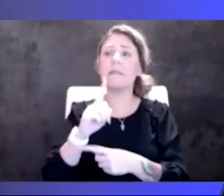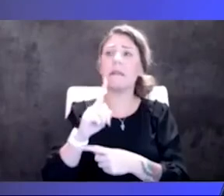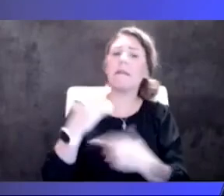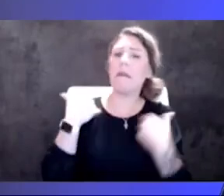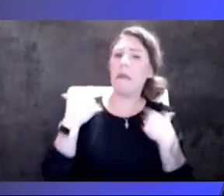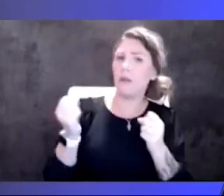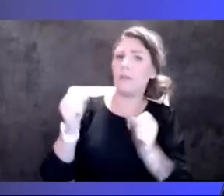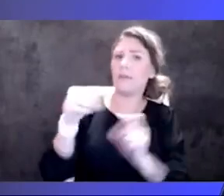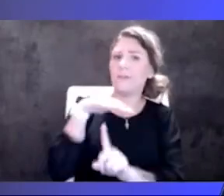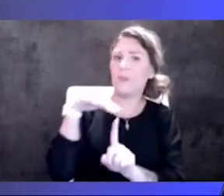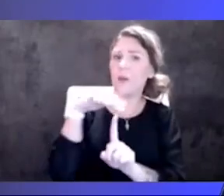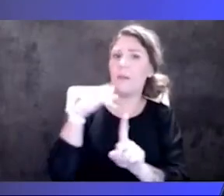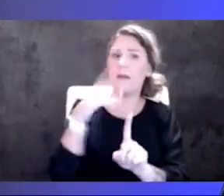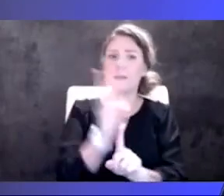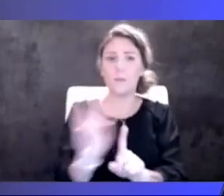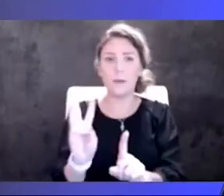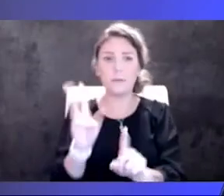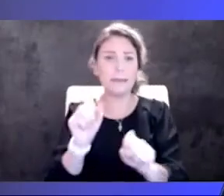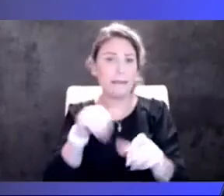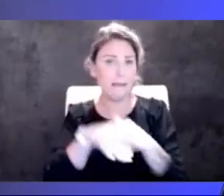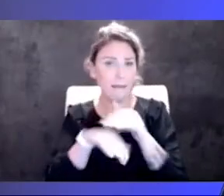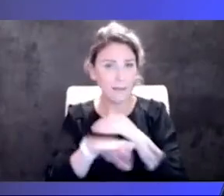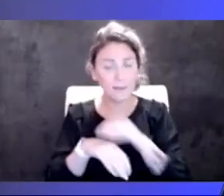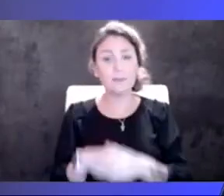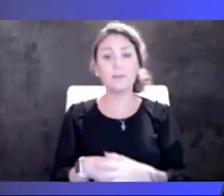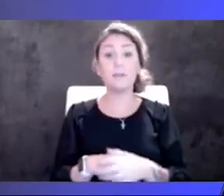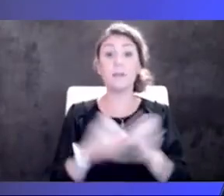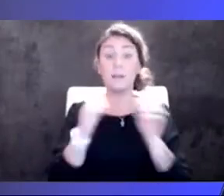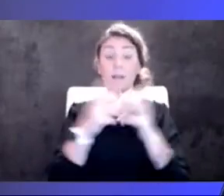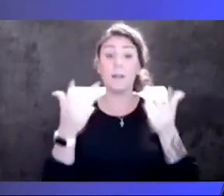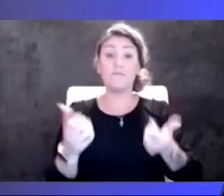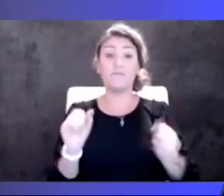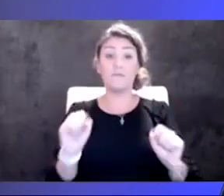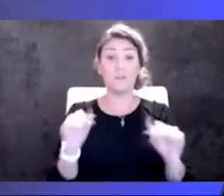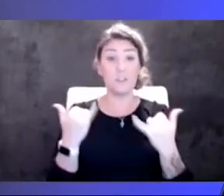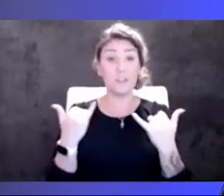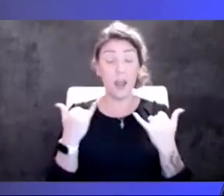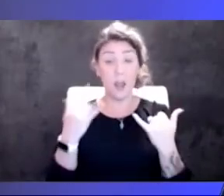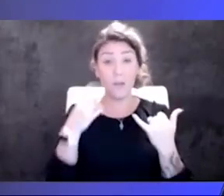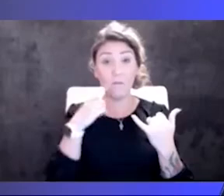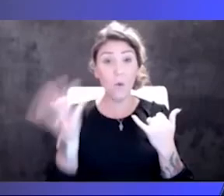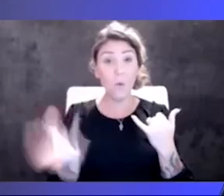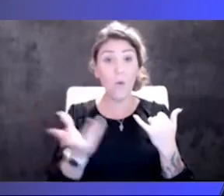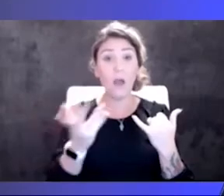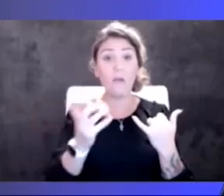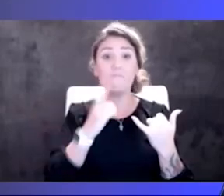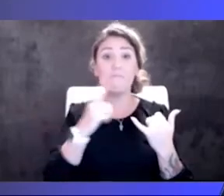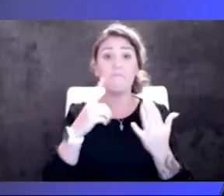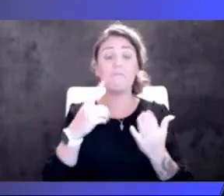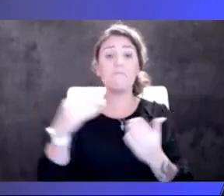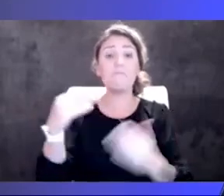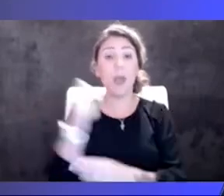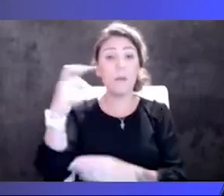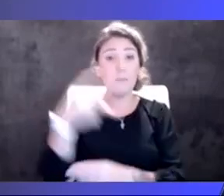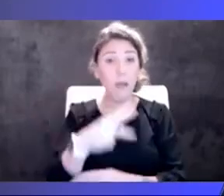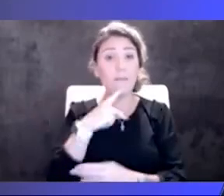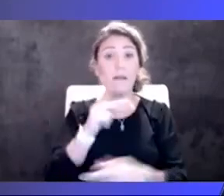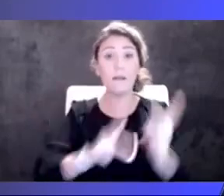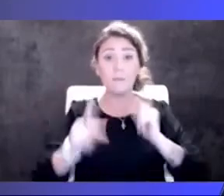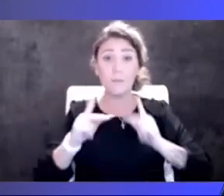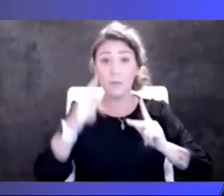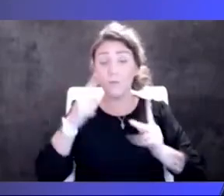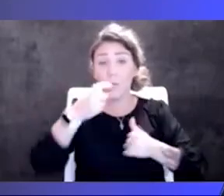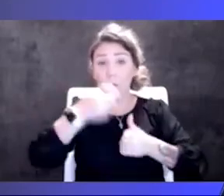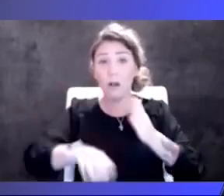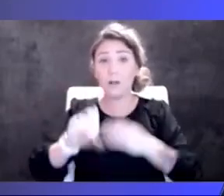would help you access that. There are a lot of efforts right now to reimburse people for the cost of over-the-counter